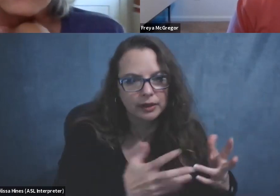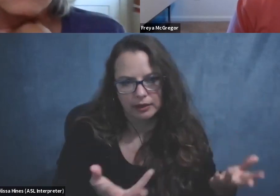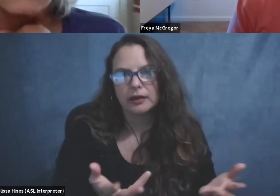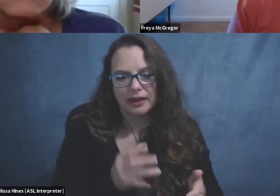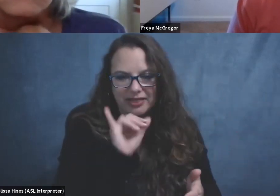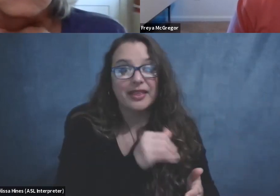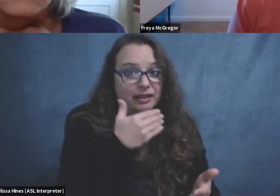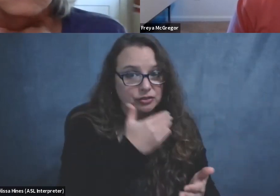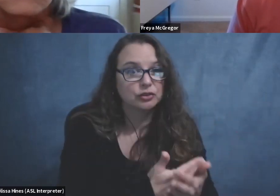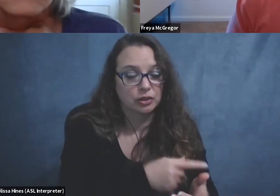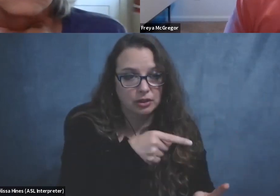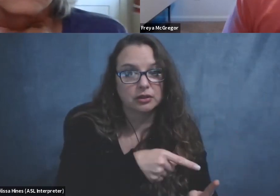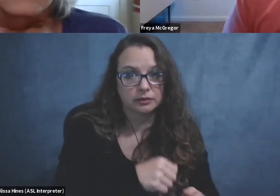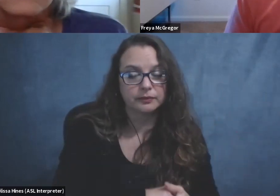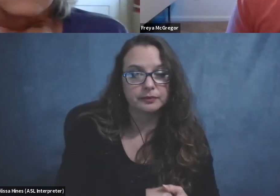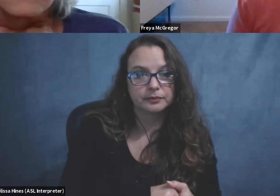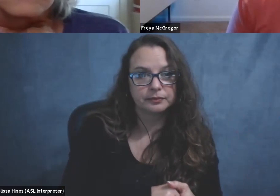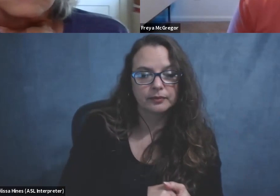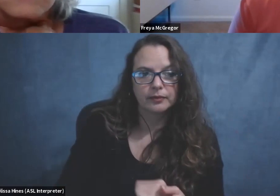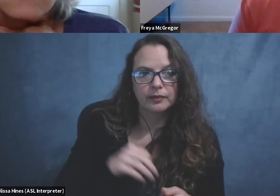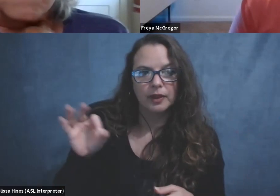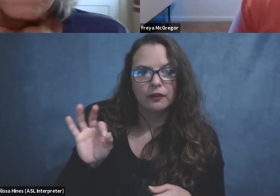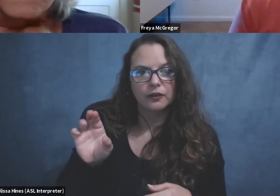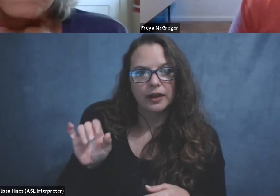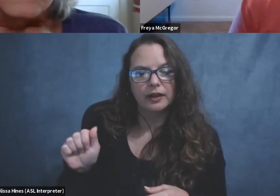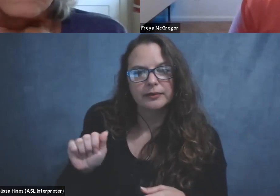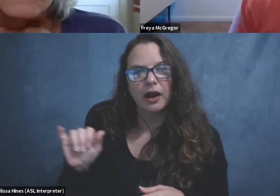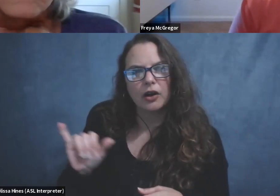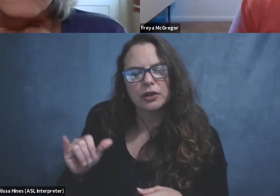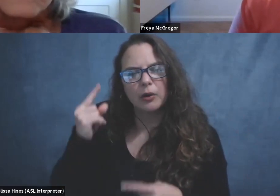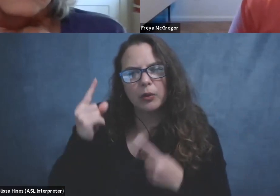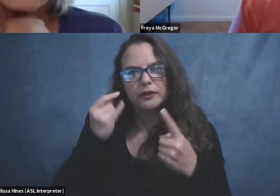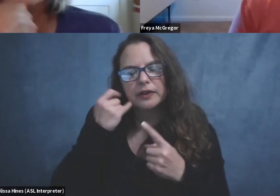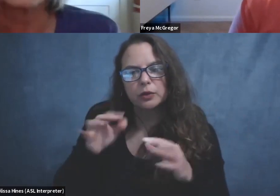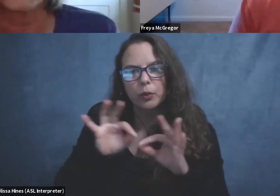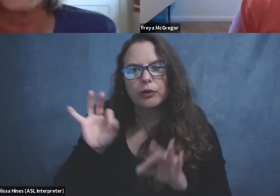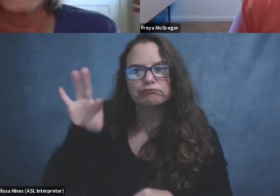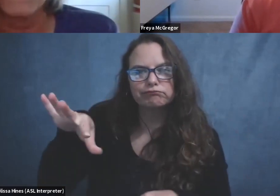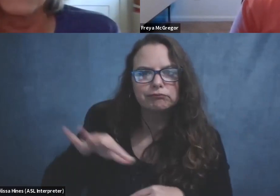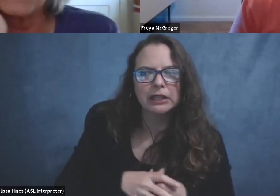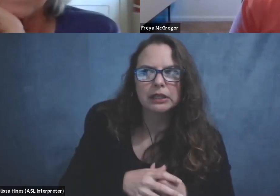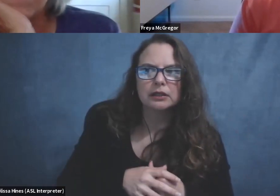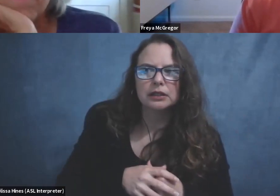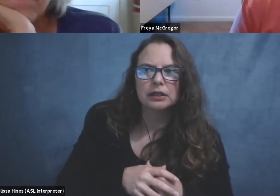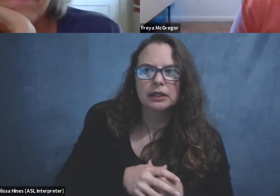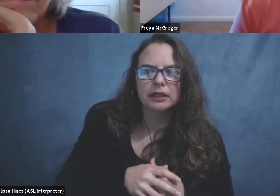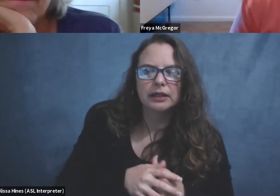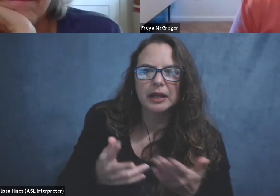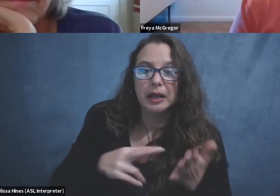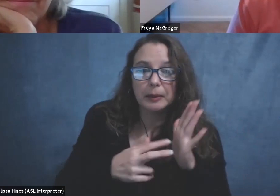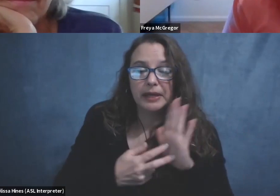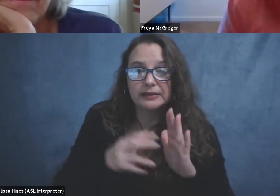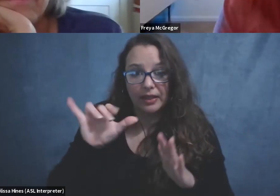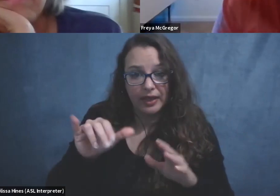That's good. Sure. I also, I wonder if it's worth sticking in here. Um, it's, it's not like the person with an access